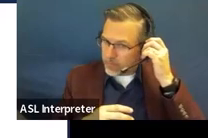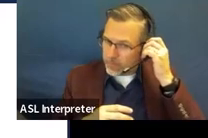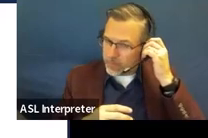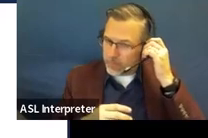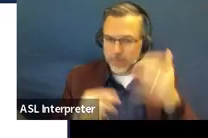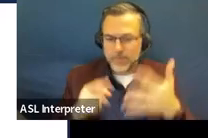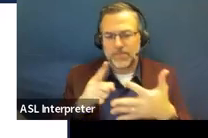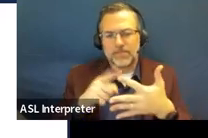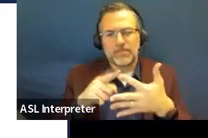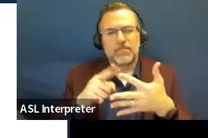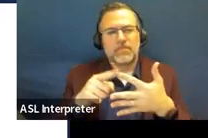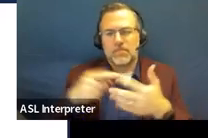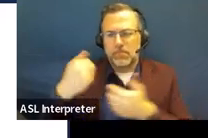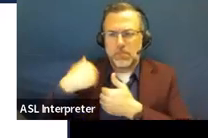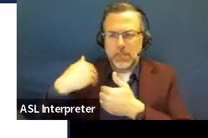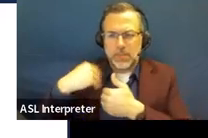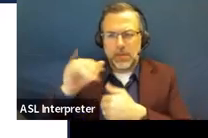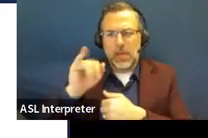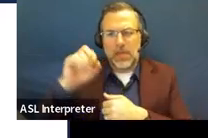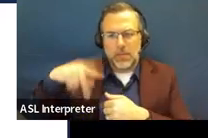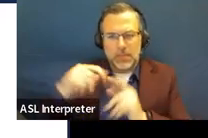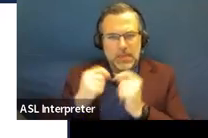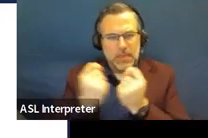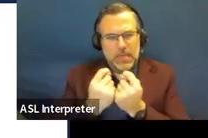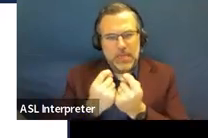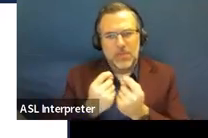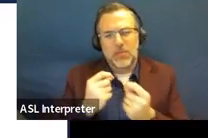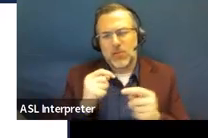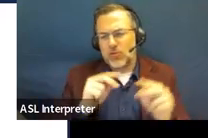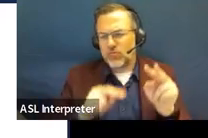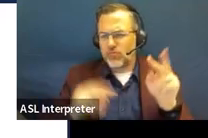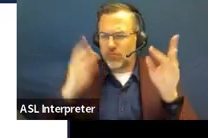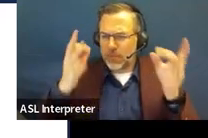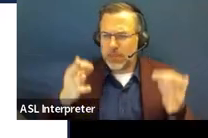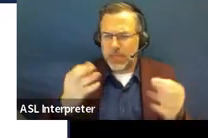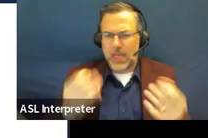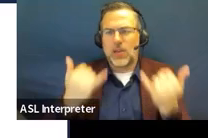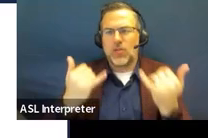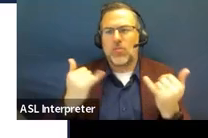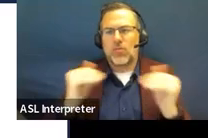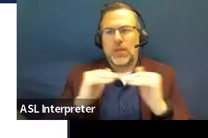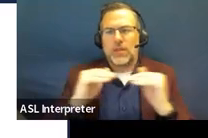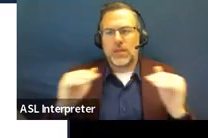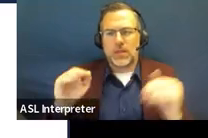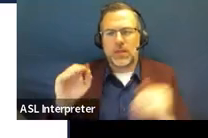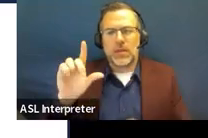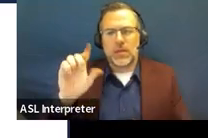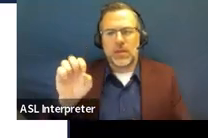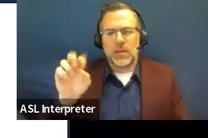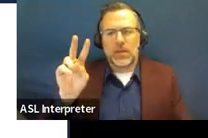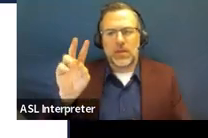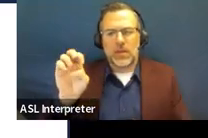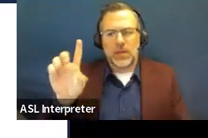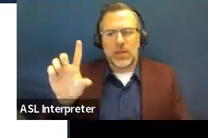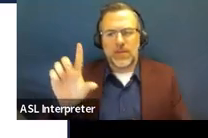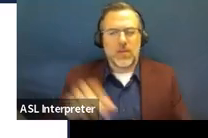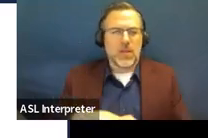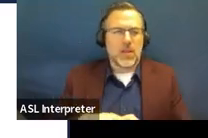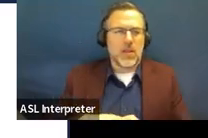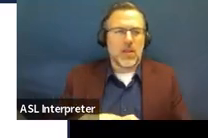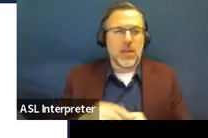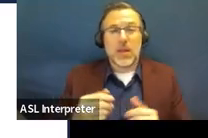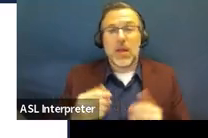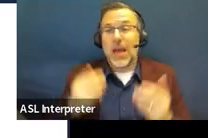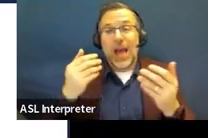Responsibility of the IEP team is determining present levels. When I was creating this slide, all I wanted to do was just put data,